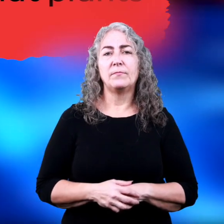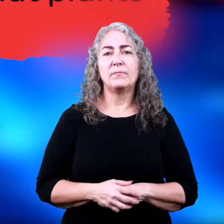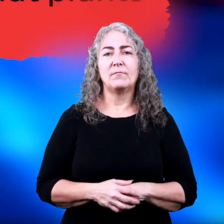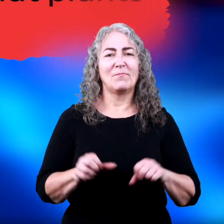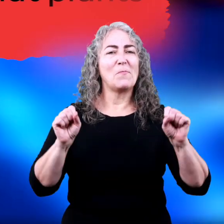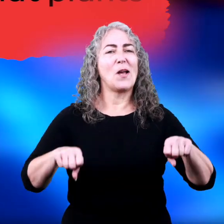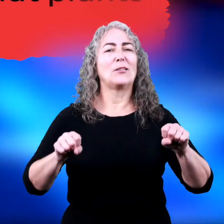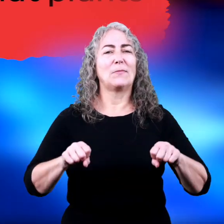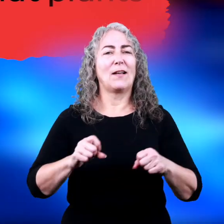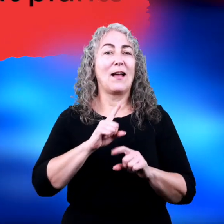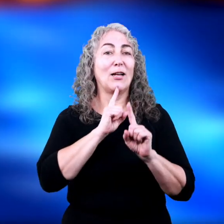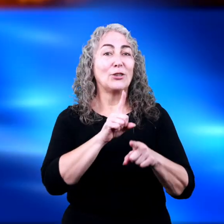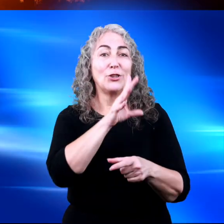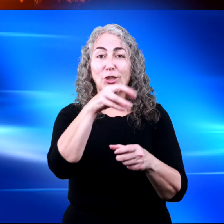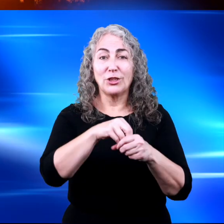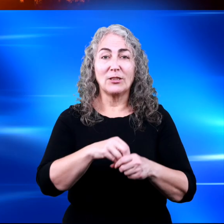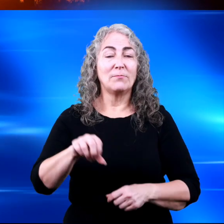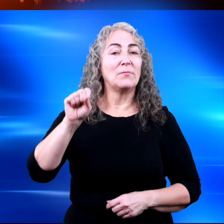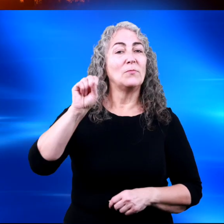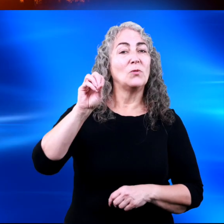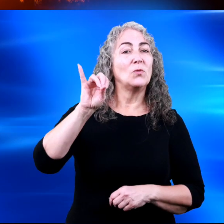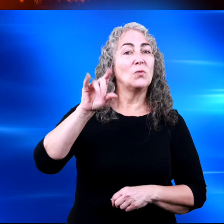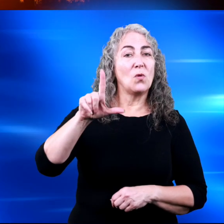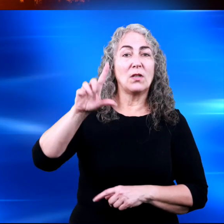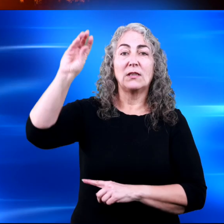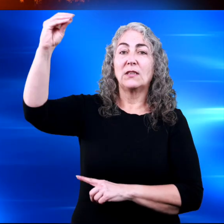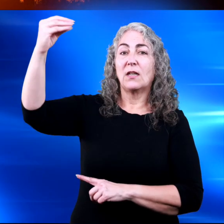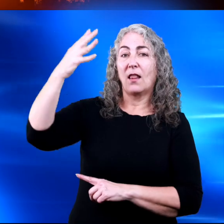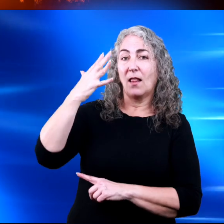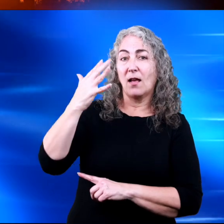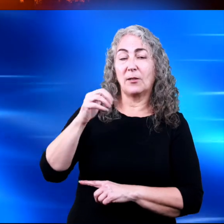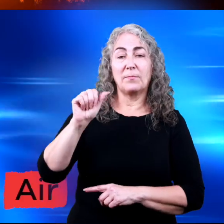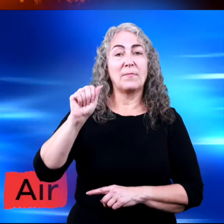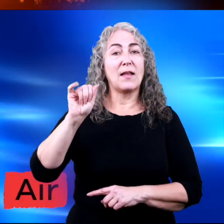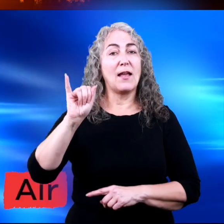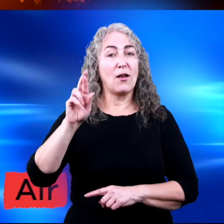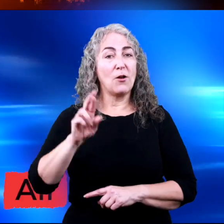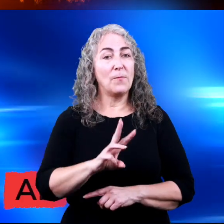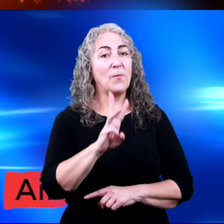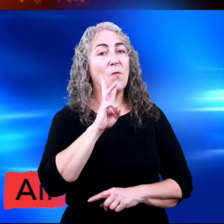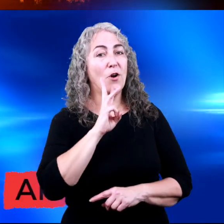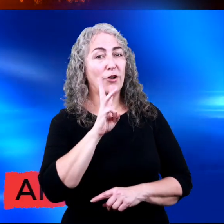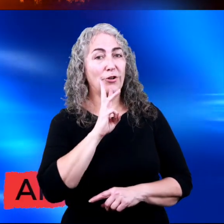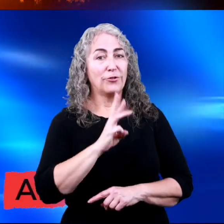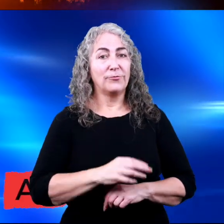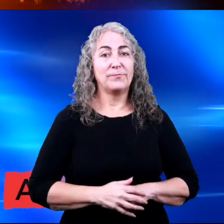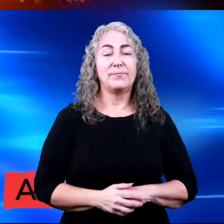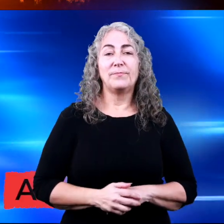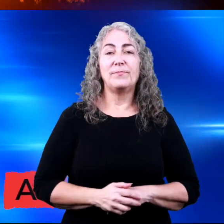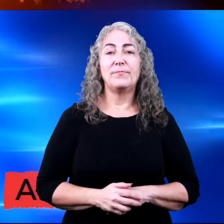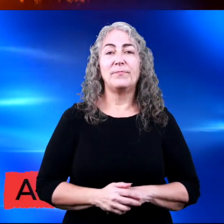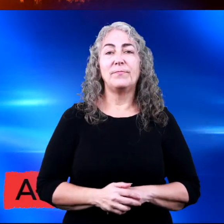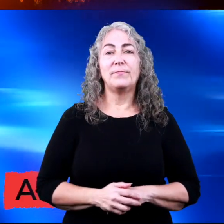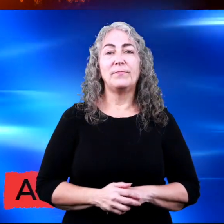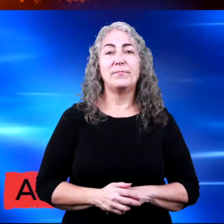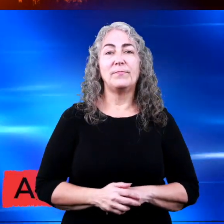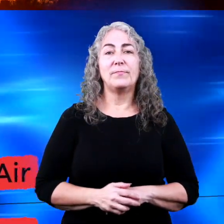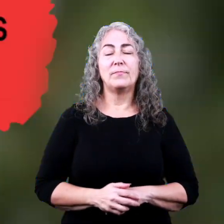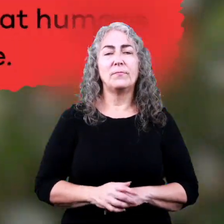Possible answers include soil, sunlight, air, and water.